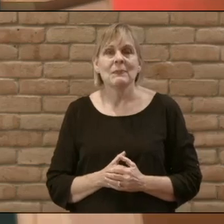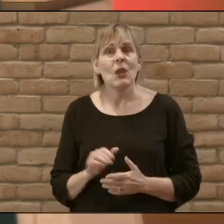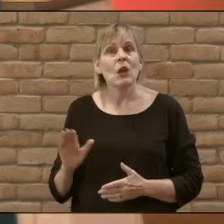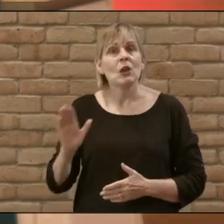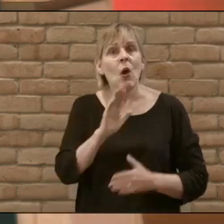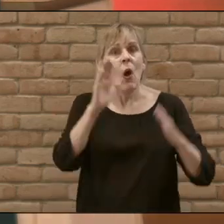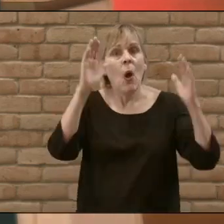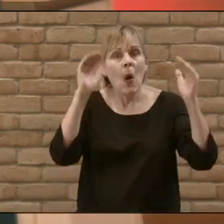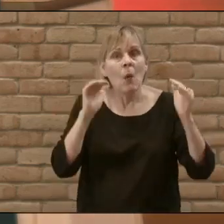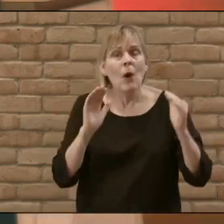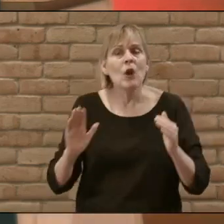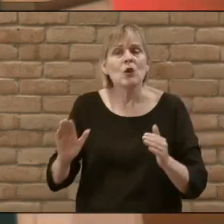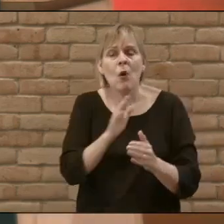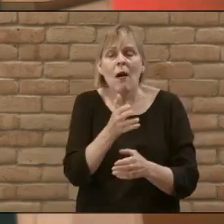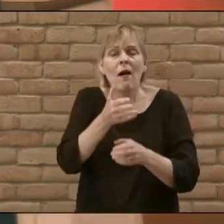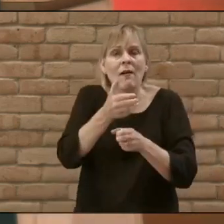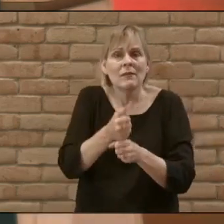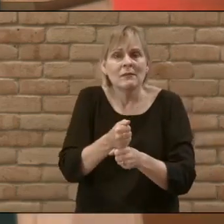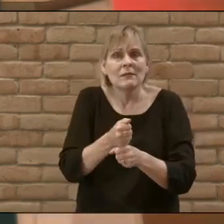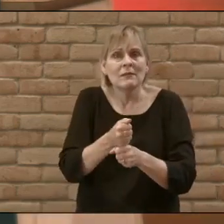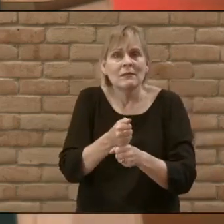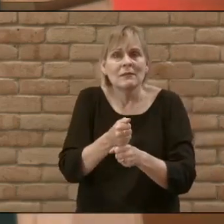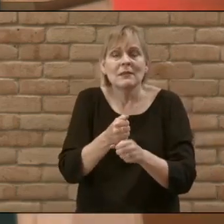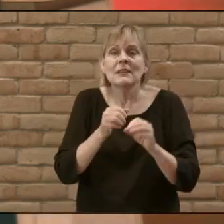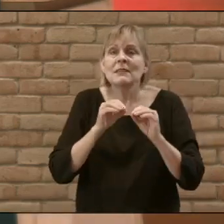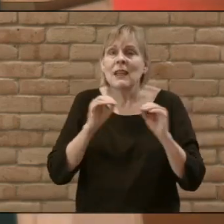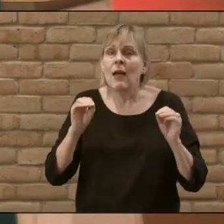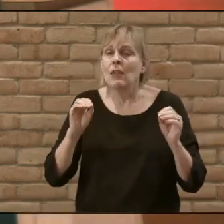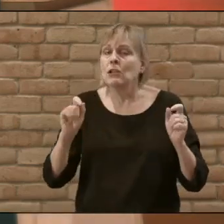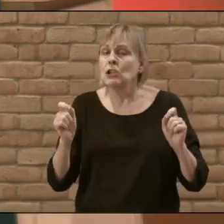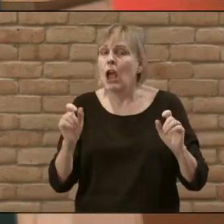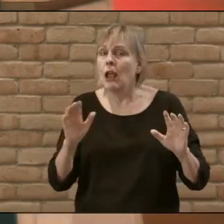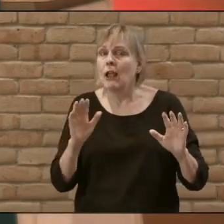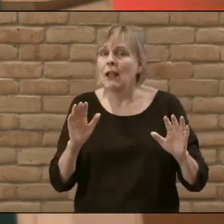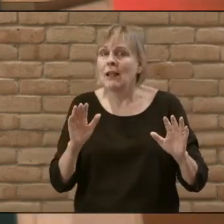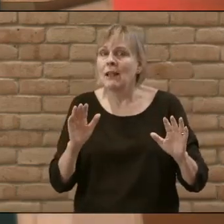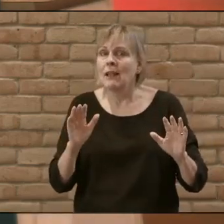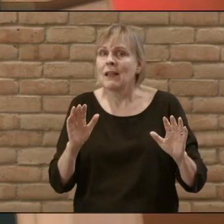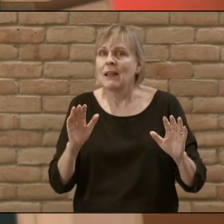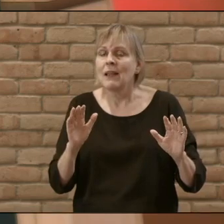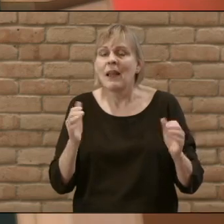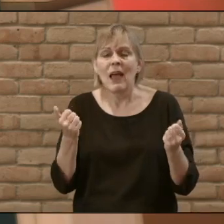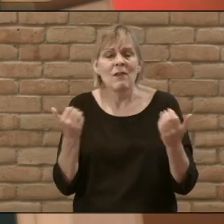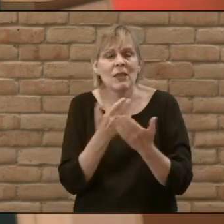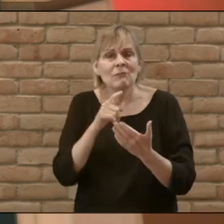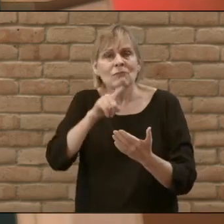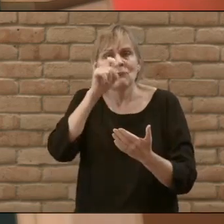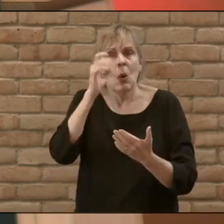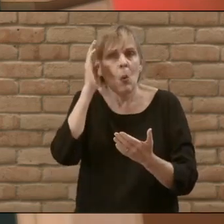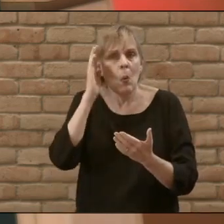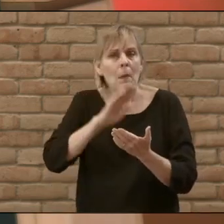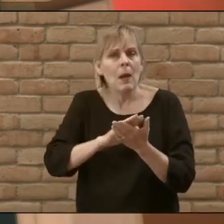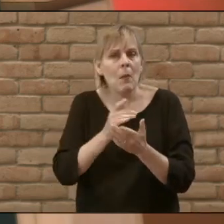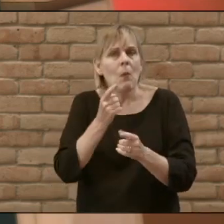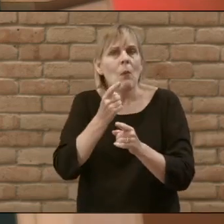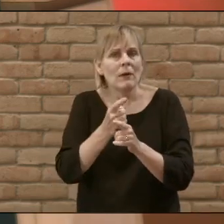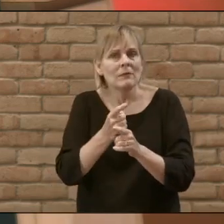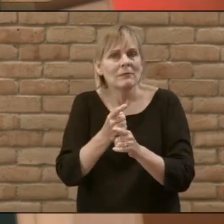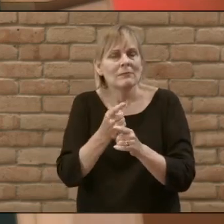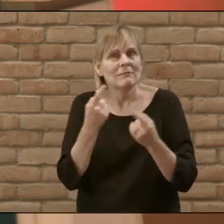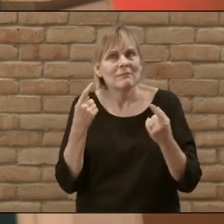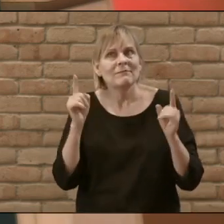your confidence let nothing shake all now mysterious shall be bright at last